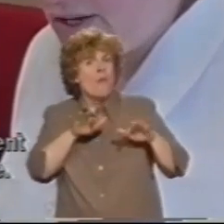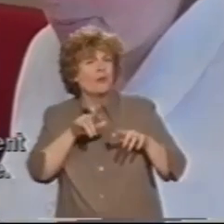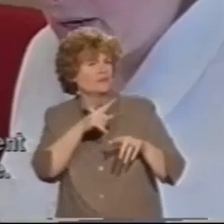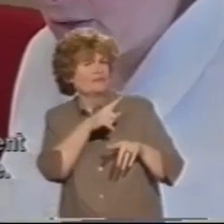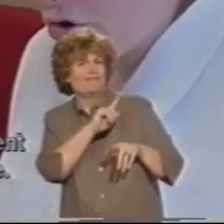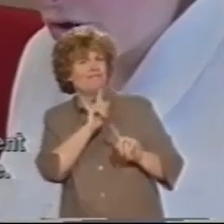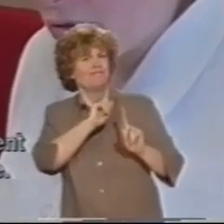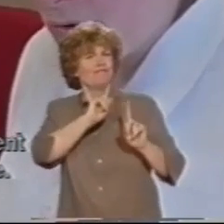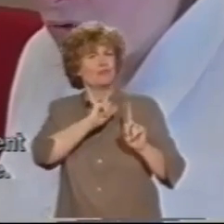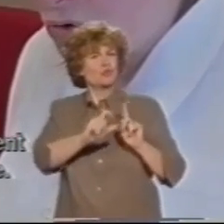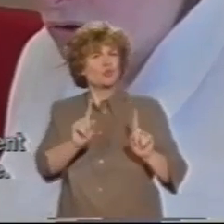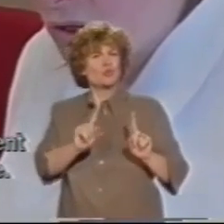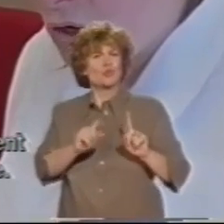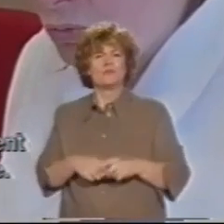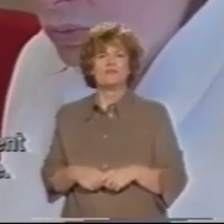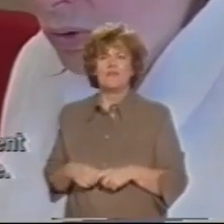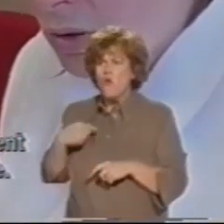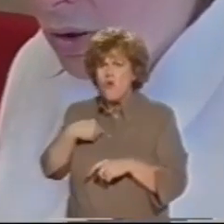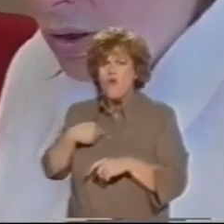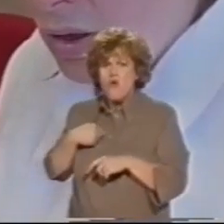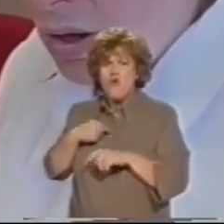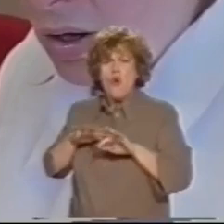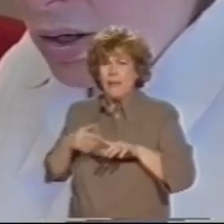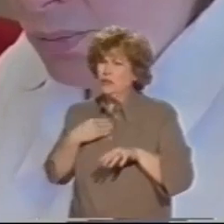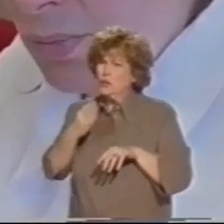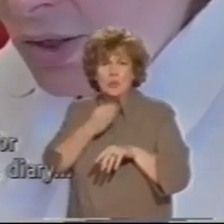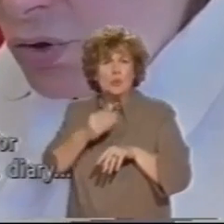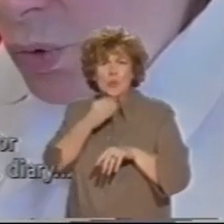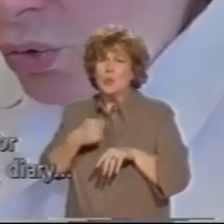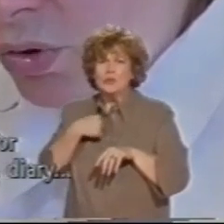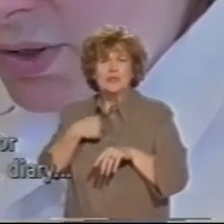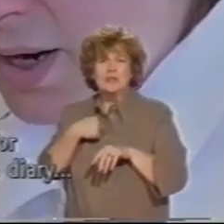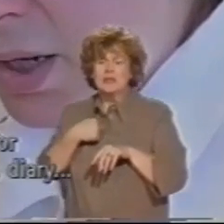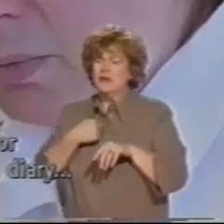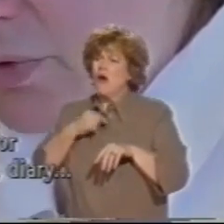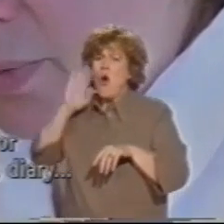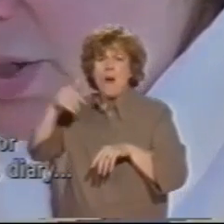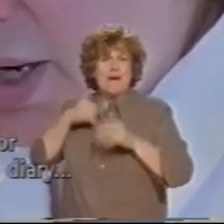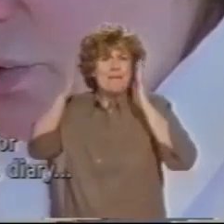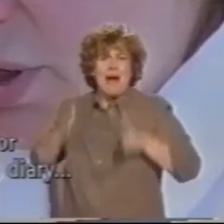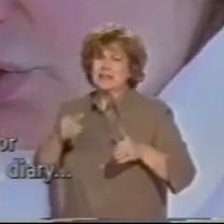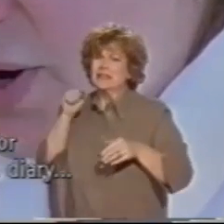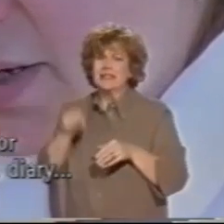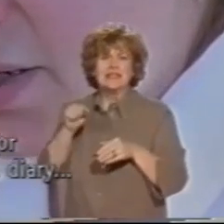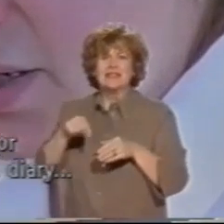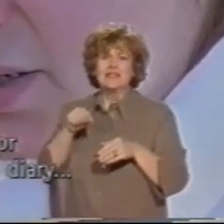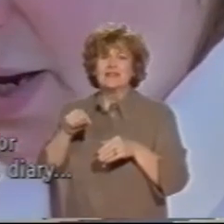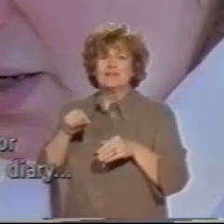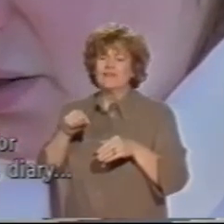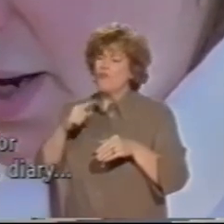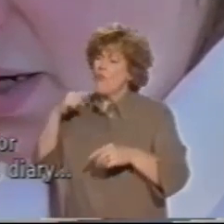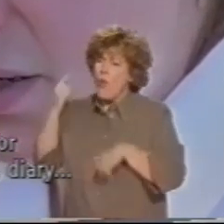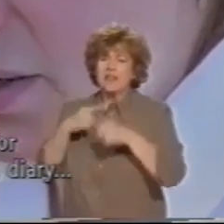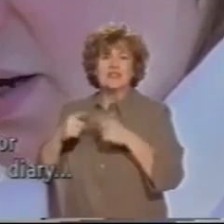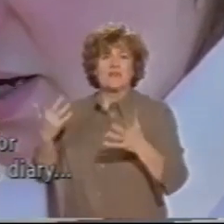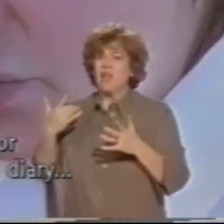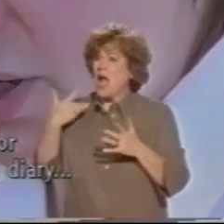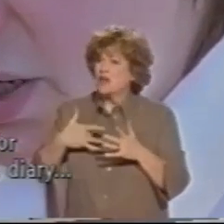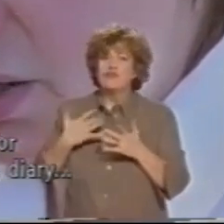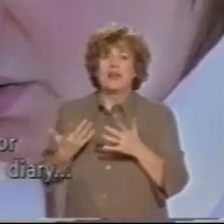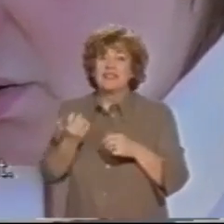I'm very dependent on a computer at home. I use one all the time for my general addresses, dates,